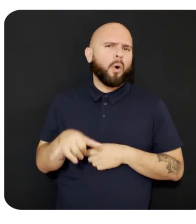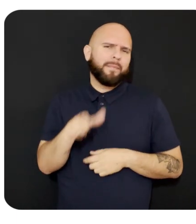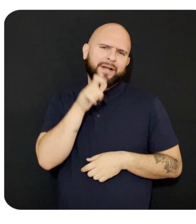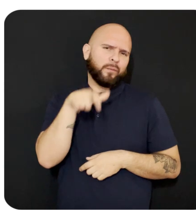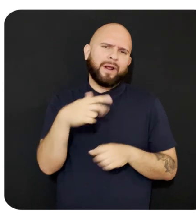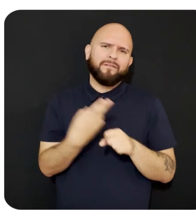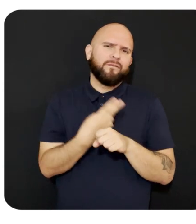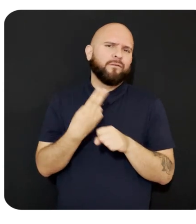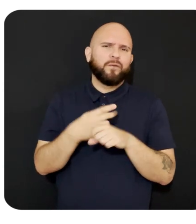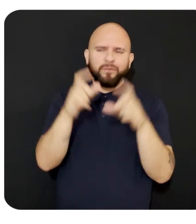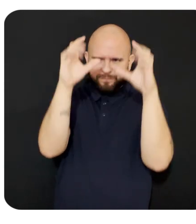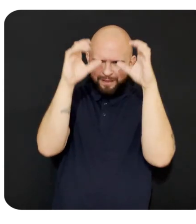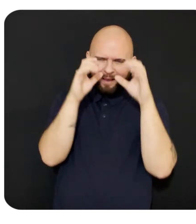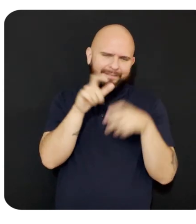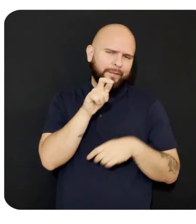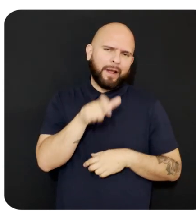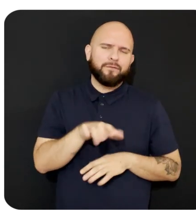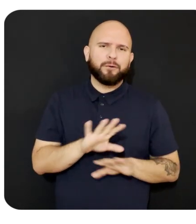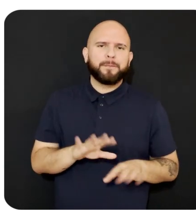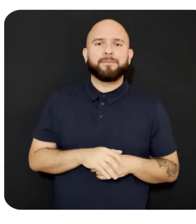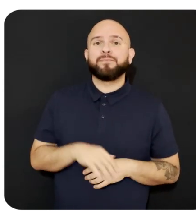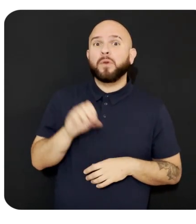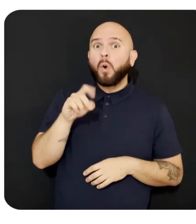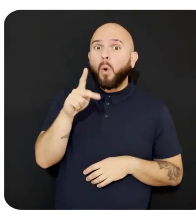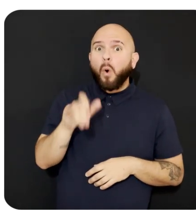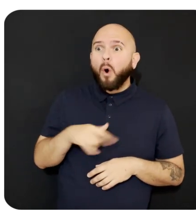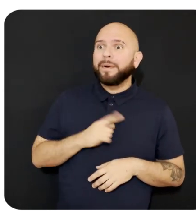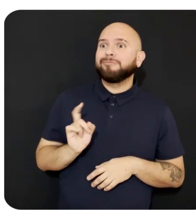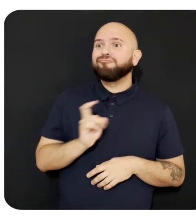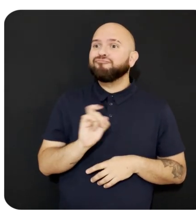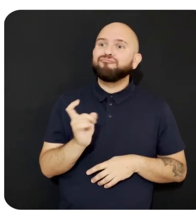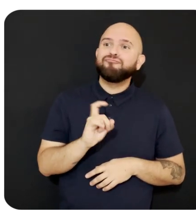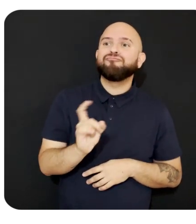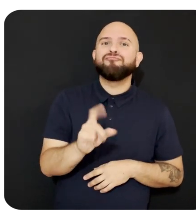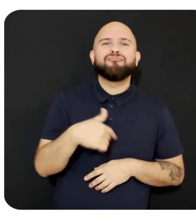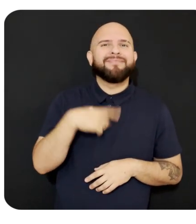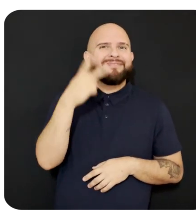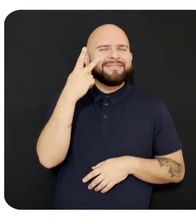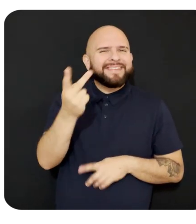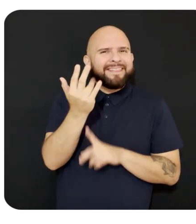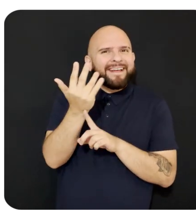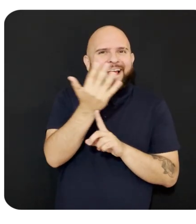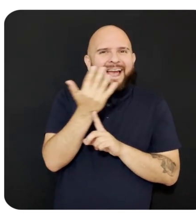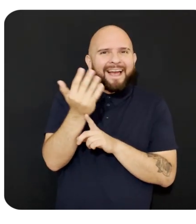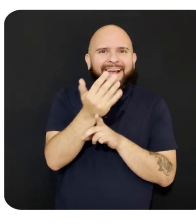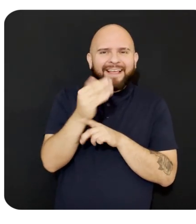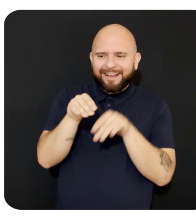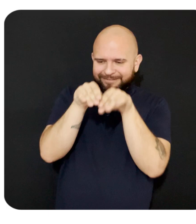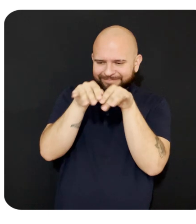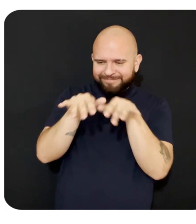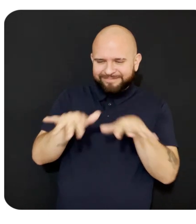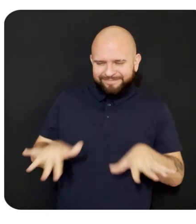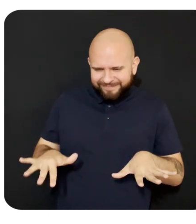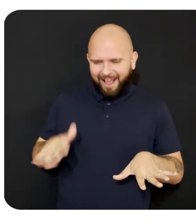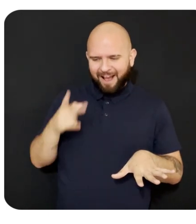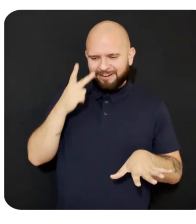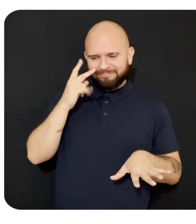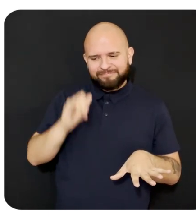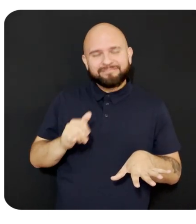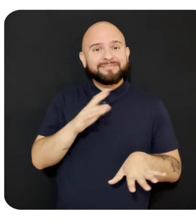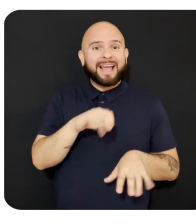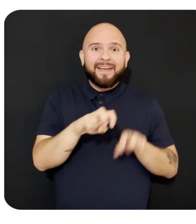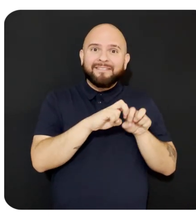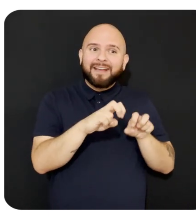at all. As we move Opie around, you can see that the light from the candle reflects on the floor as well as the couch and the other